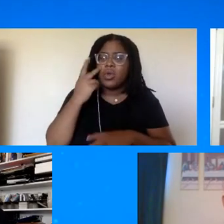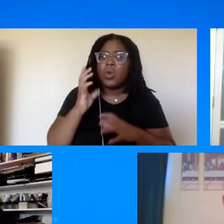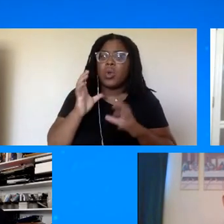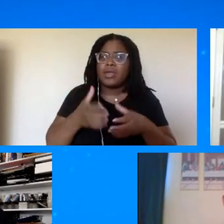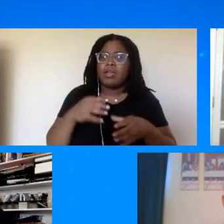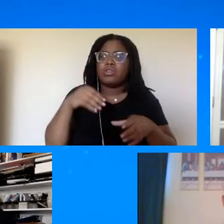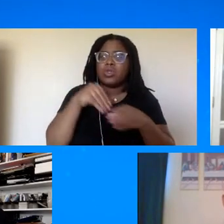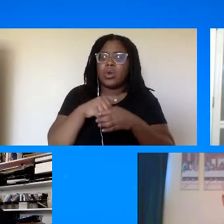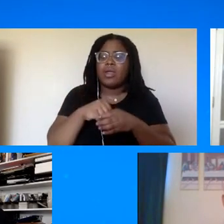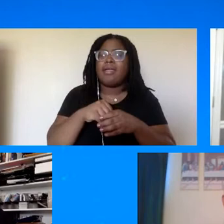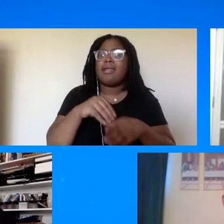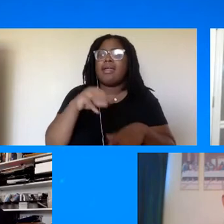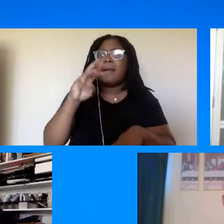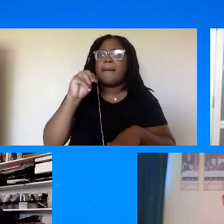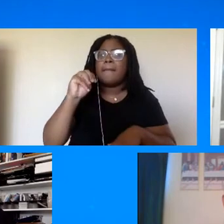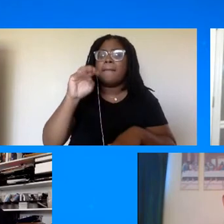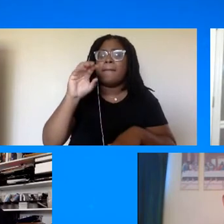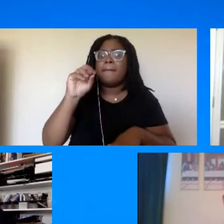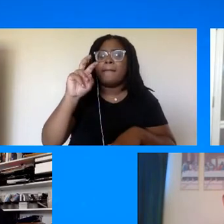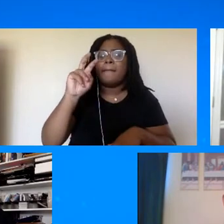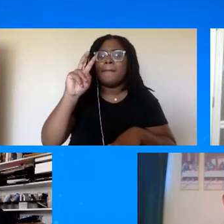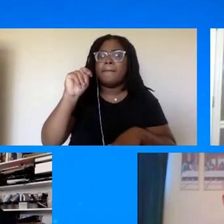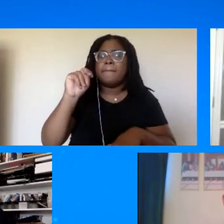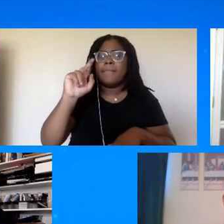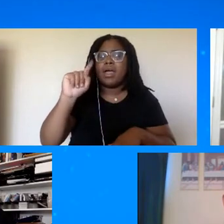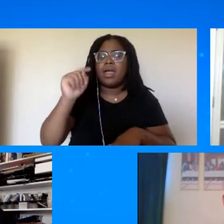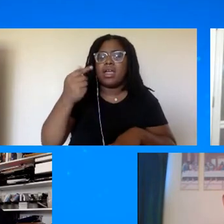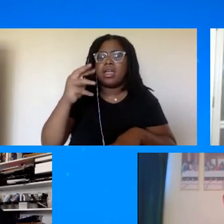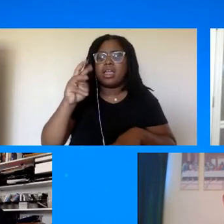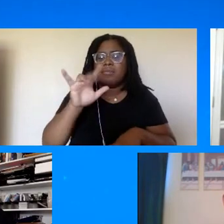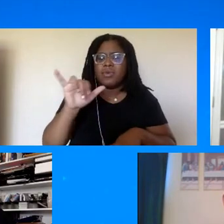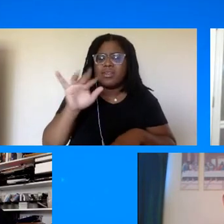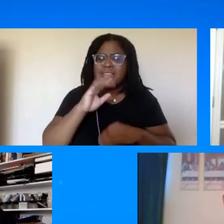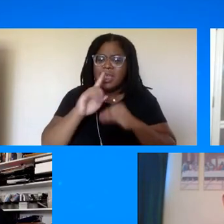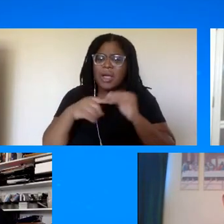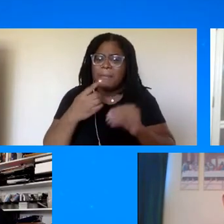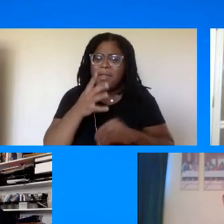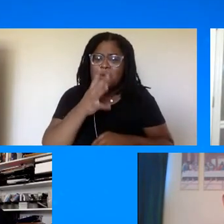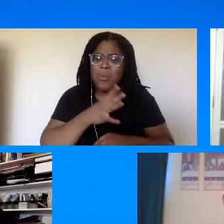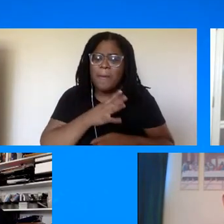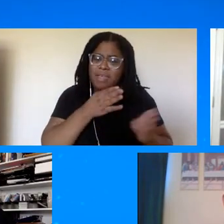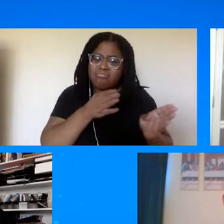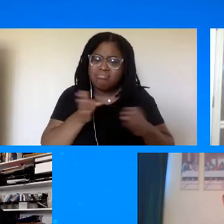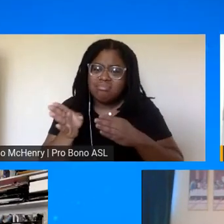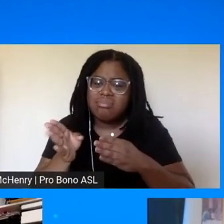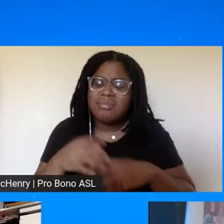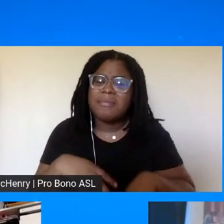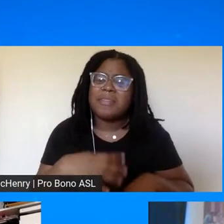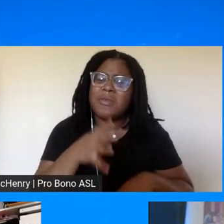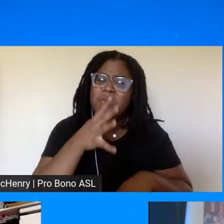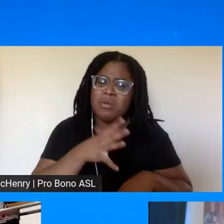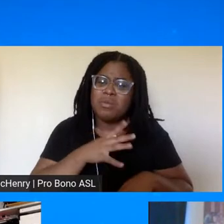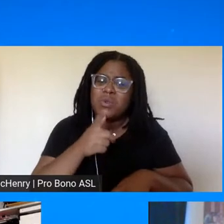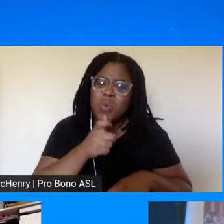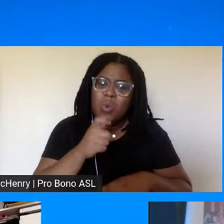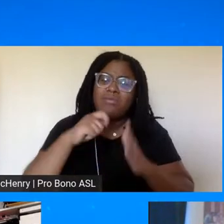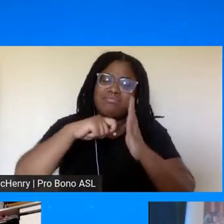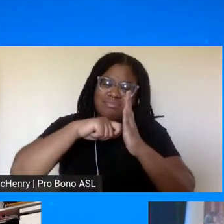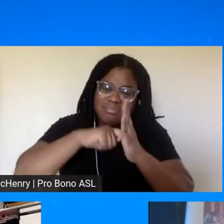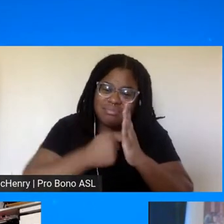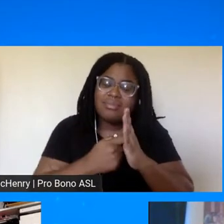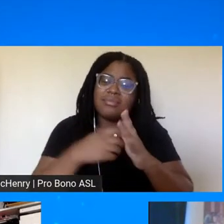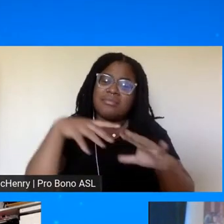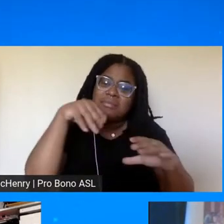is a great segue to say let's talk about the women women who were a key part of planning and